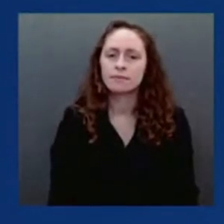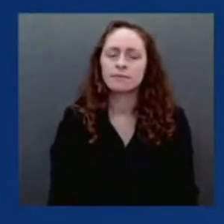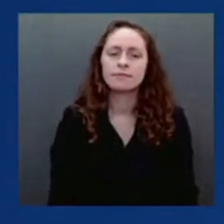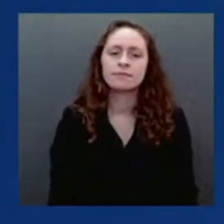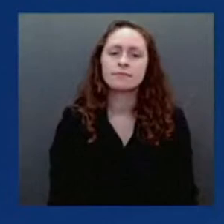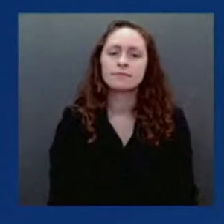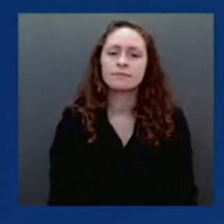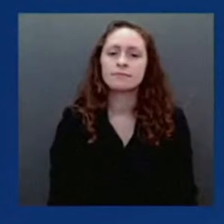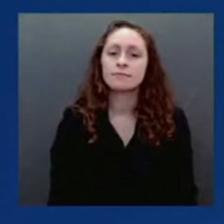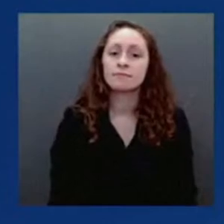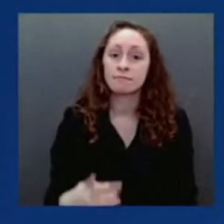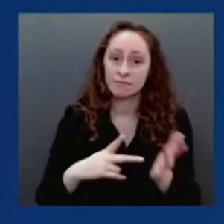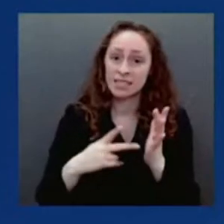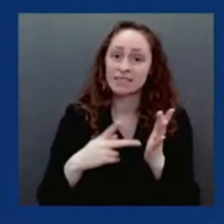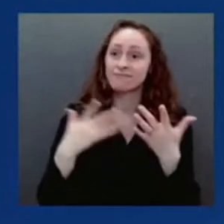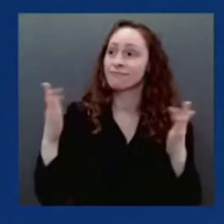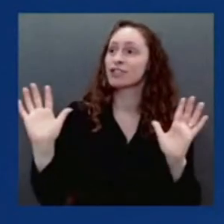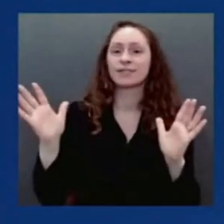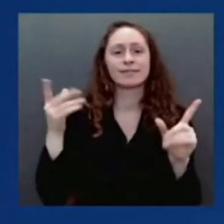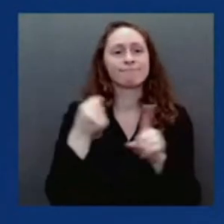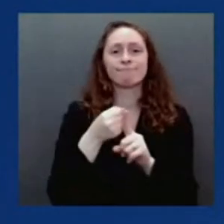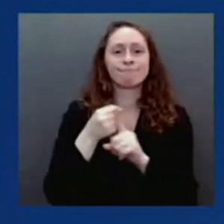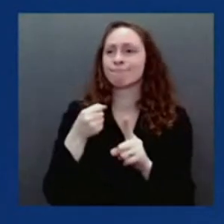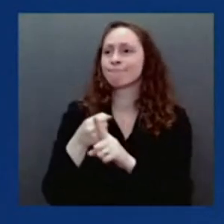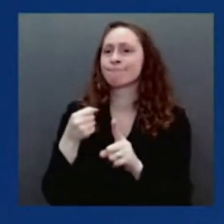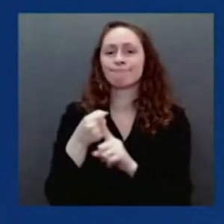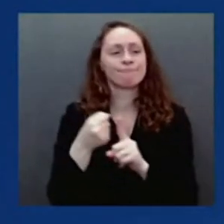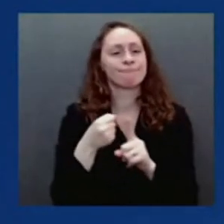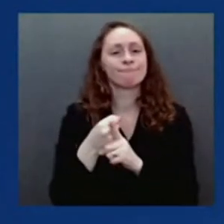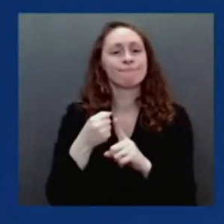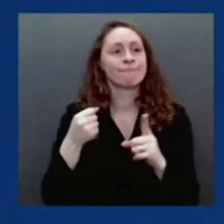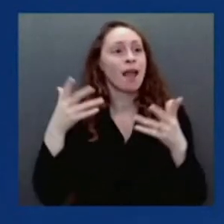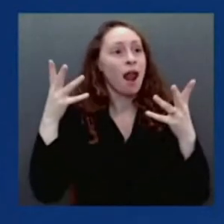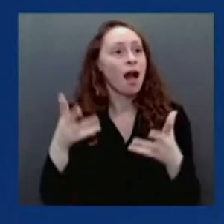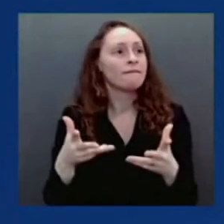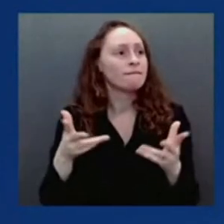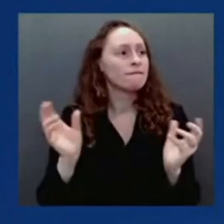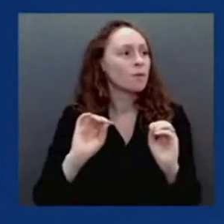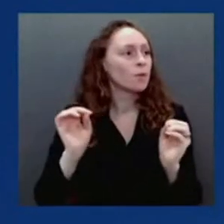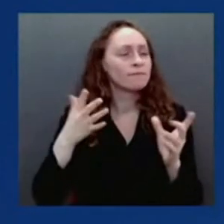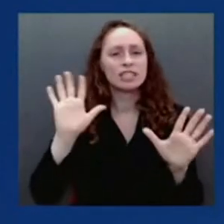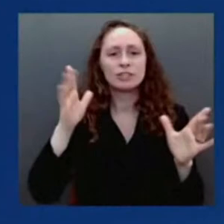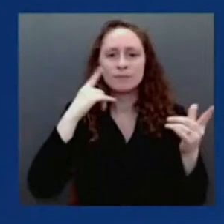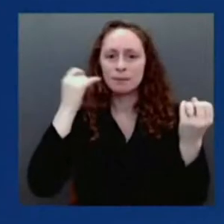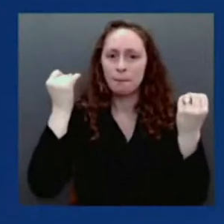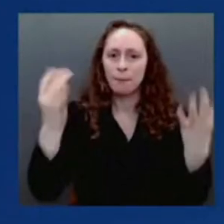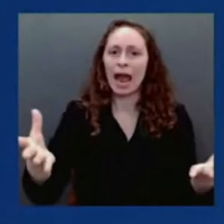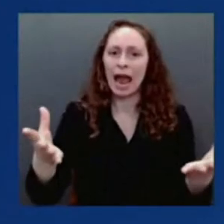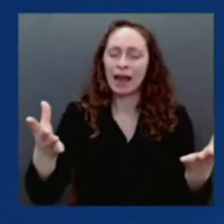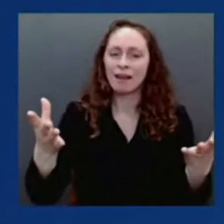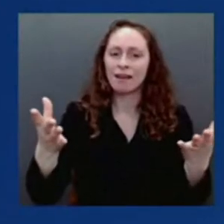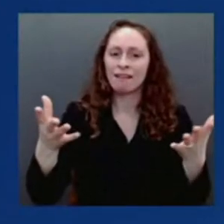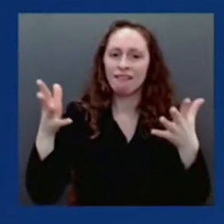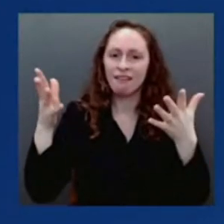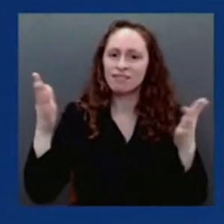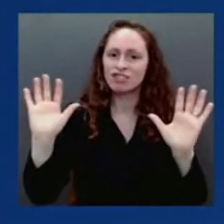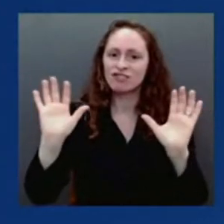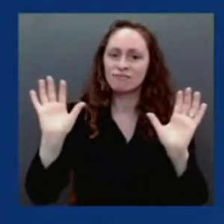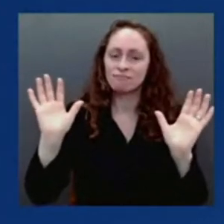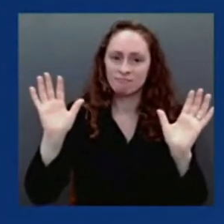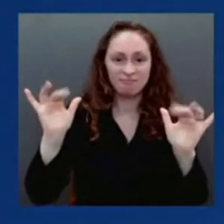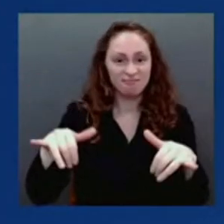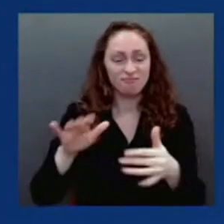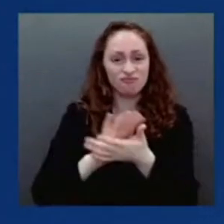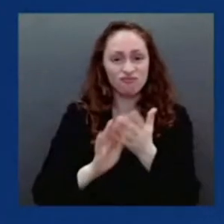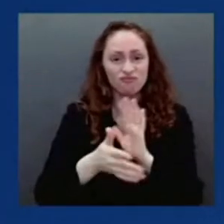clamp down on their behavior? And forgive me for adding on, last night Tucker Carlson's show advised